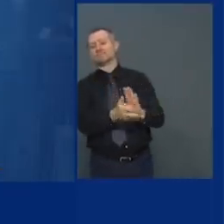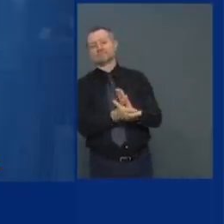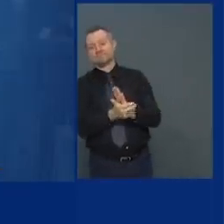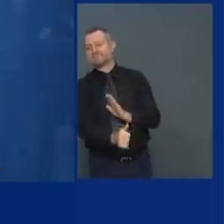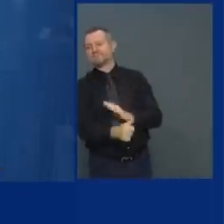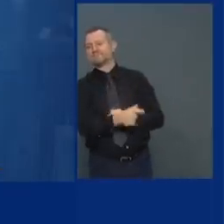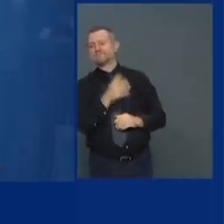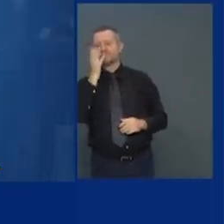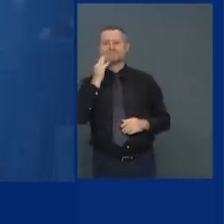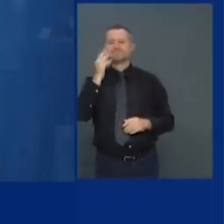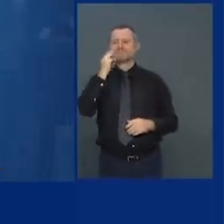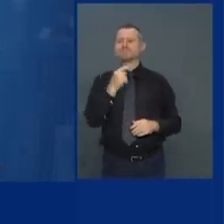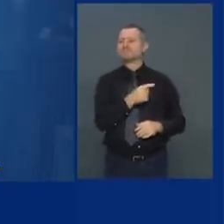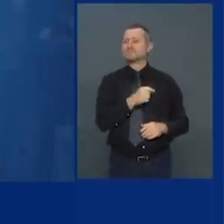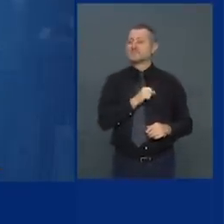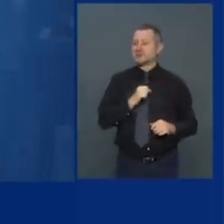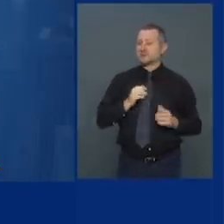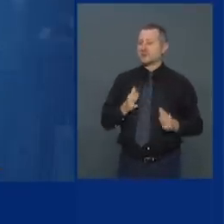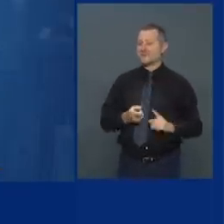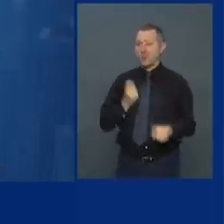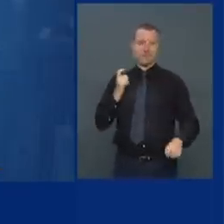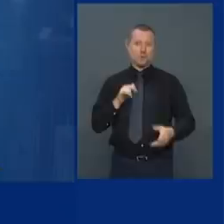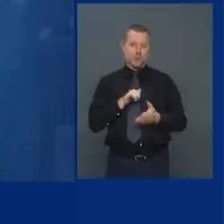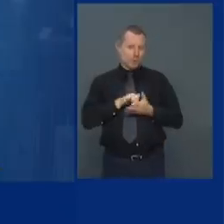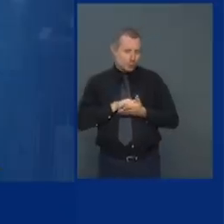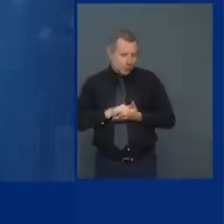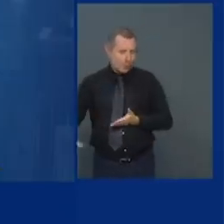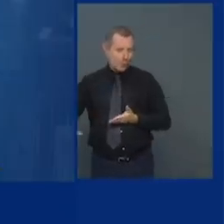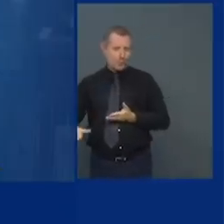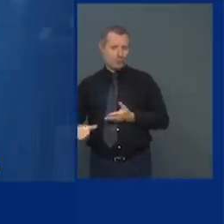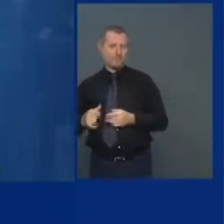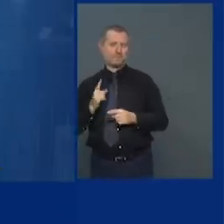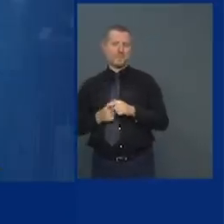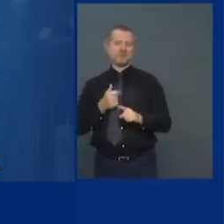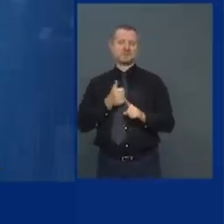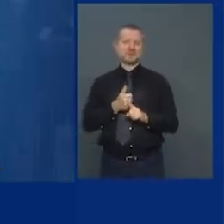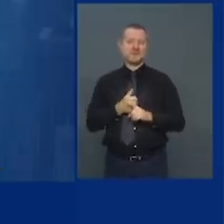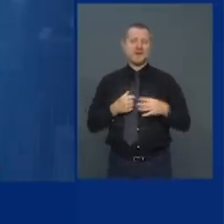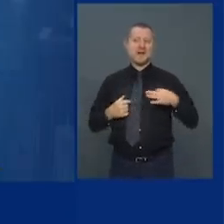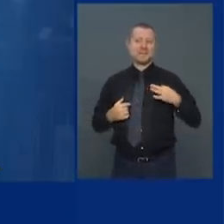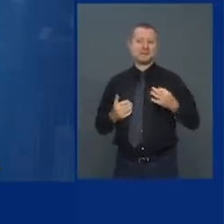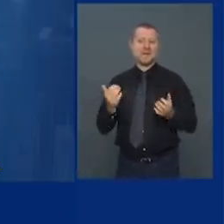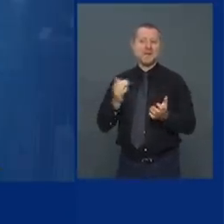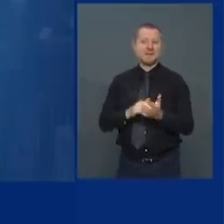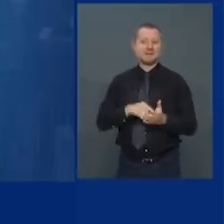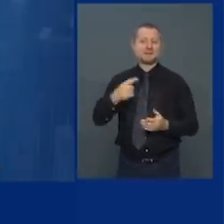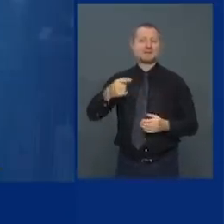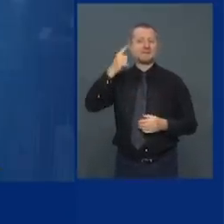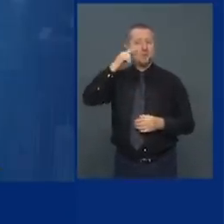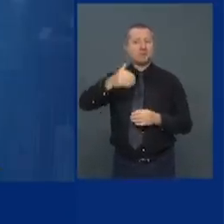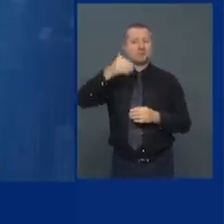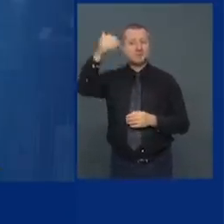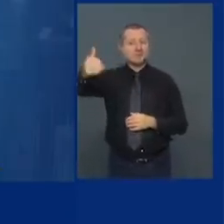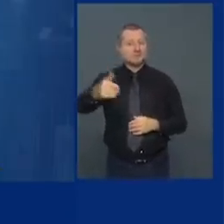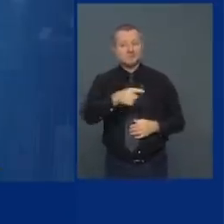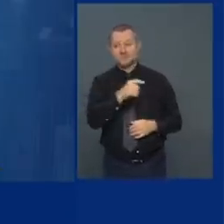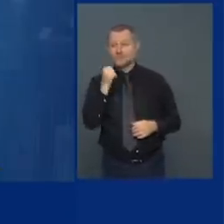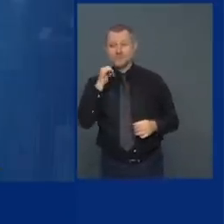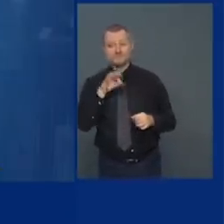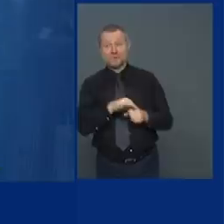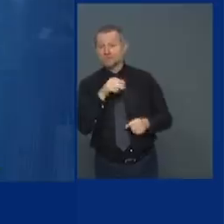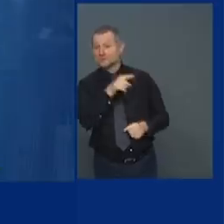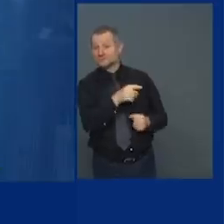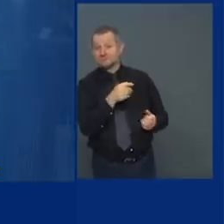he's a New York senator and he has to come home to run so those are very real possibilities